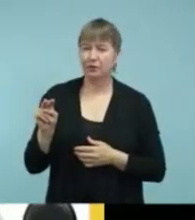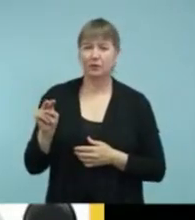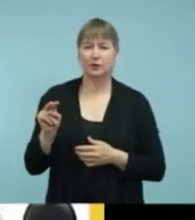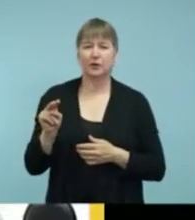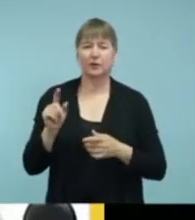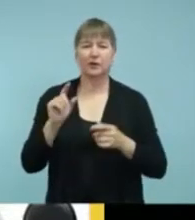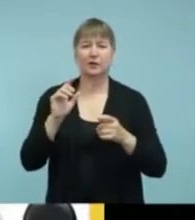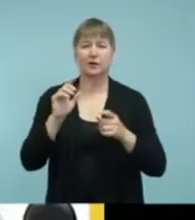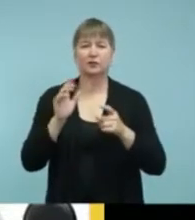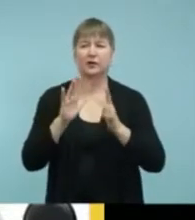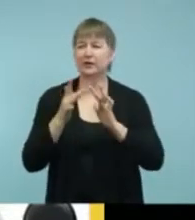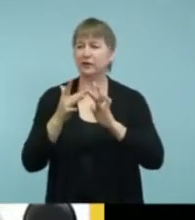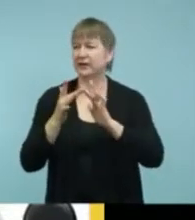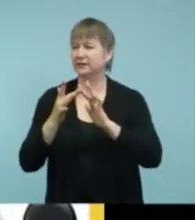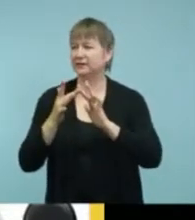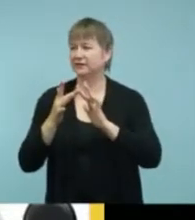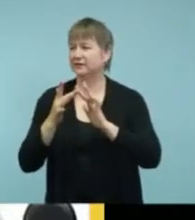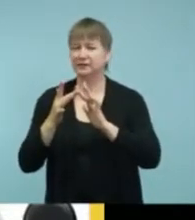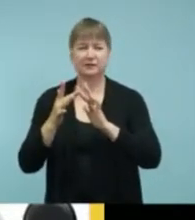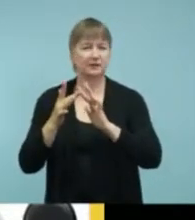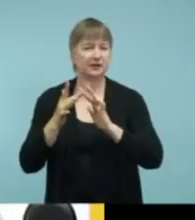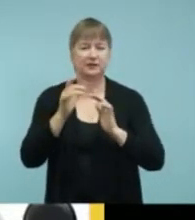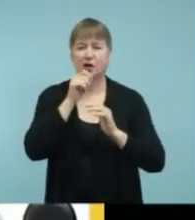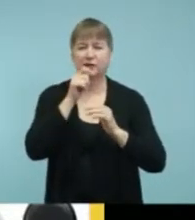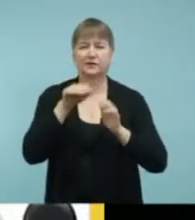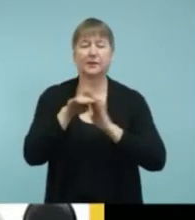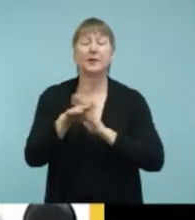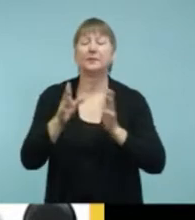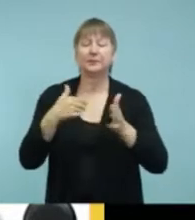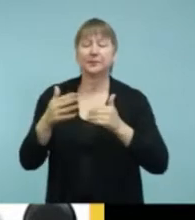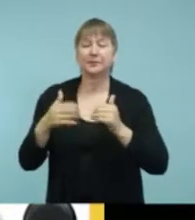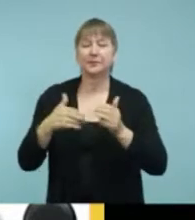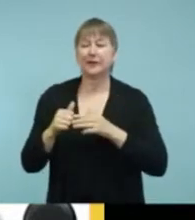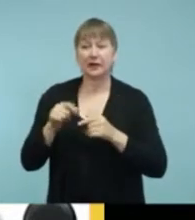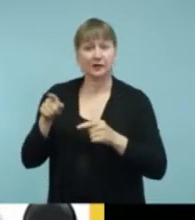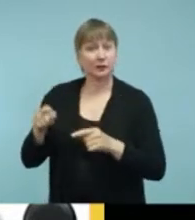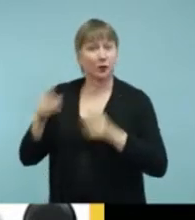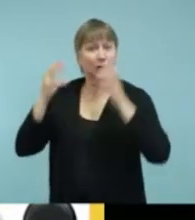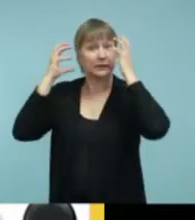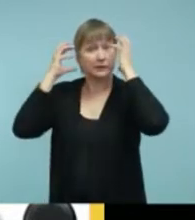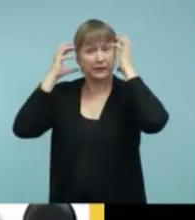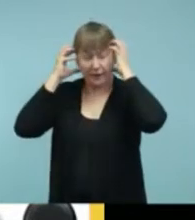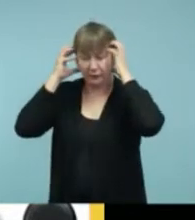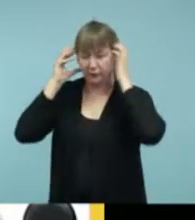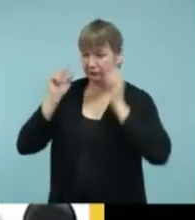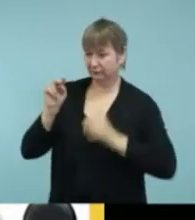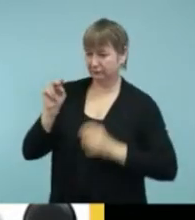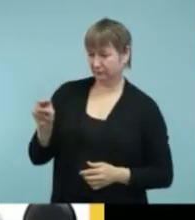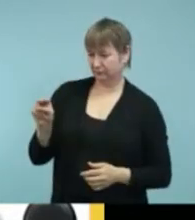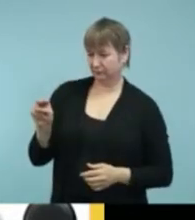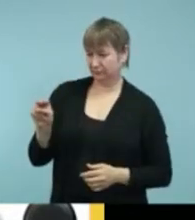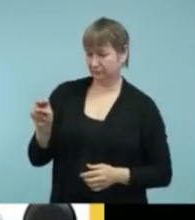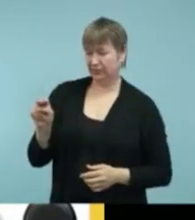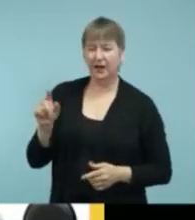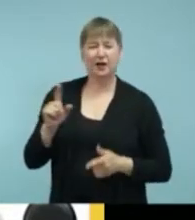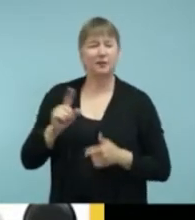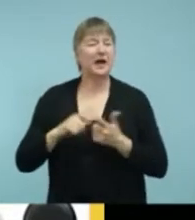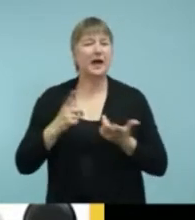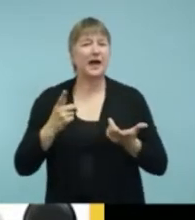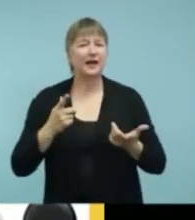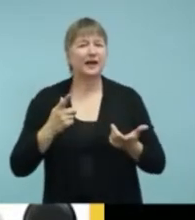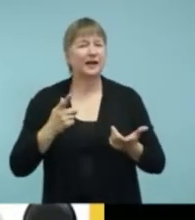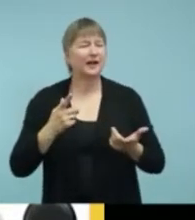Okay. So, the kid is wearing headphones, but they're complaining that they can't hear.